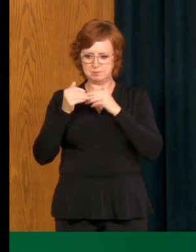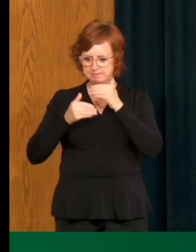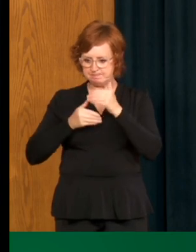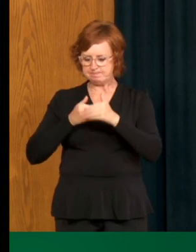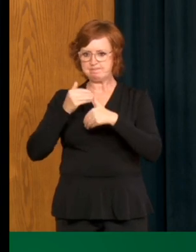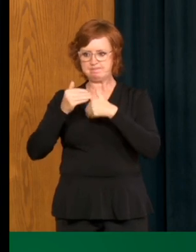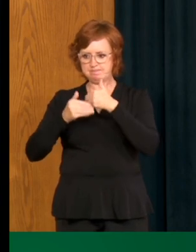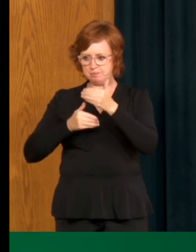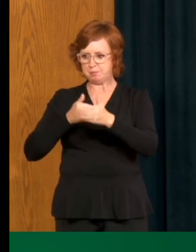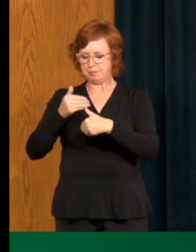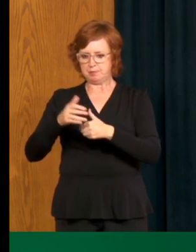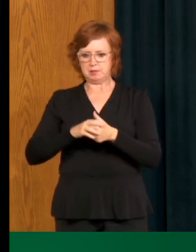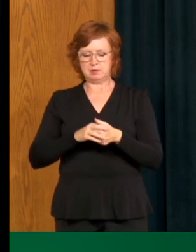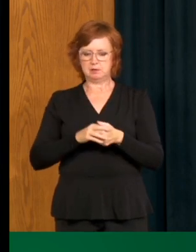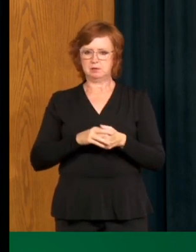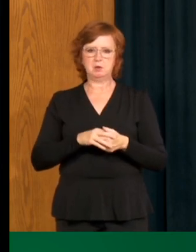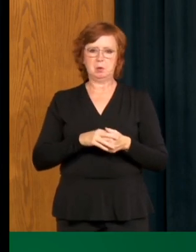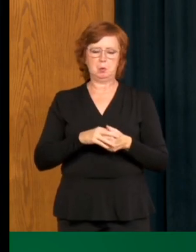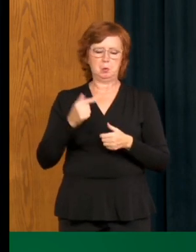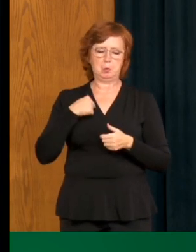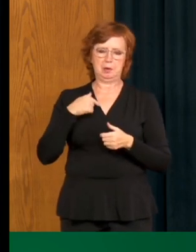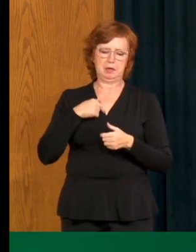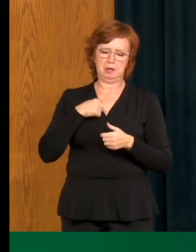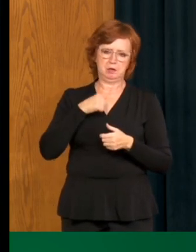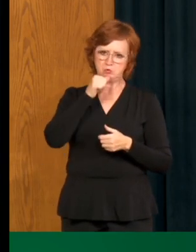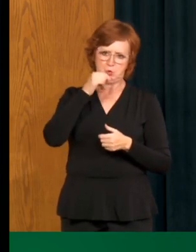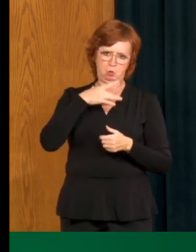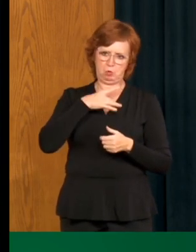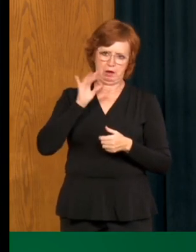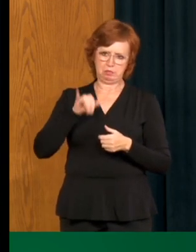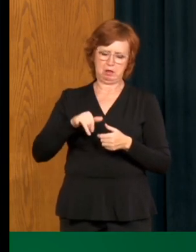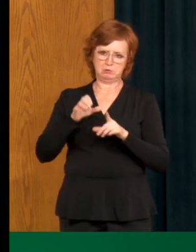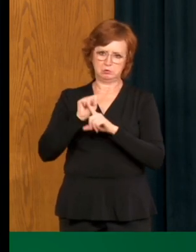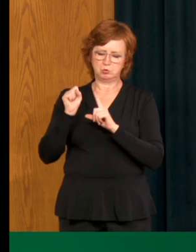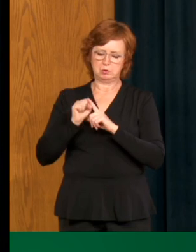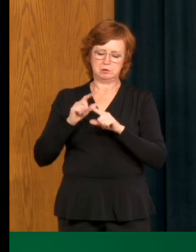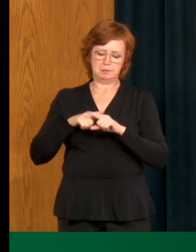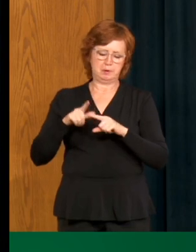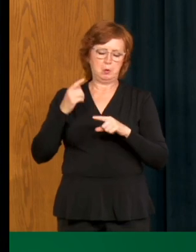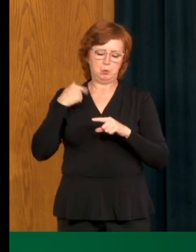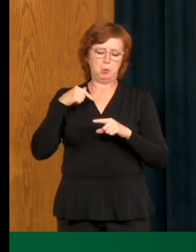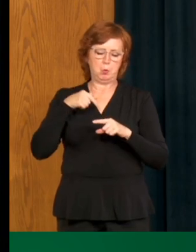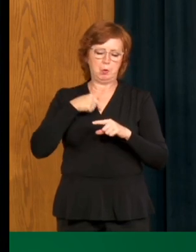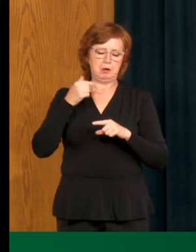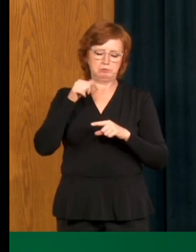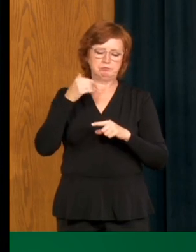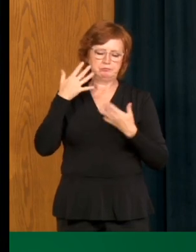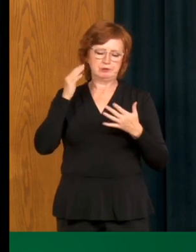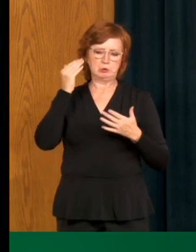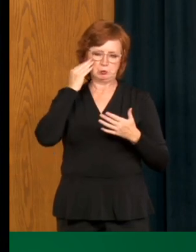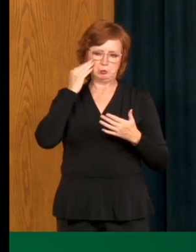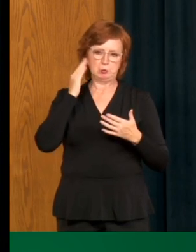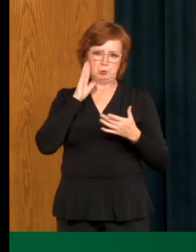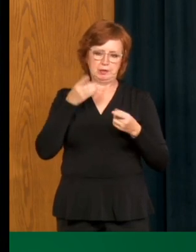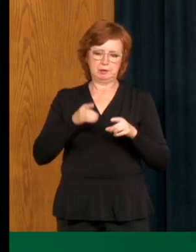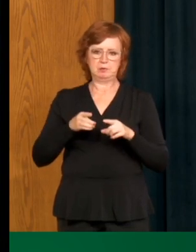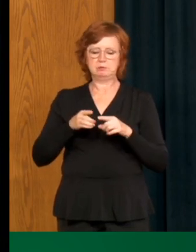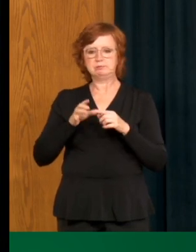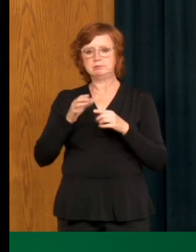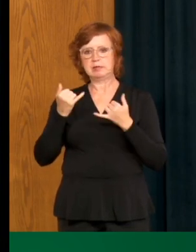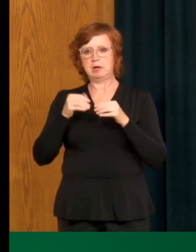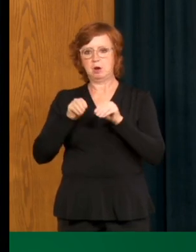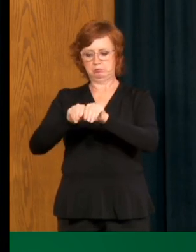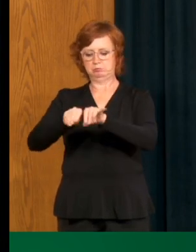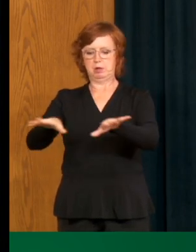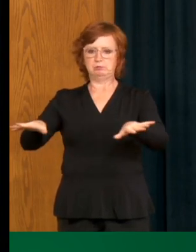But we have said that we will have outbreaks across this province and we have one that is occurring right now. Our reporting is not about